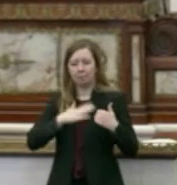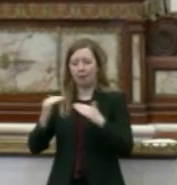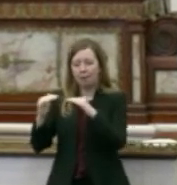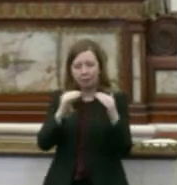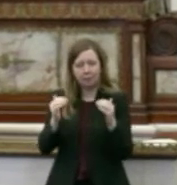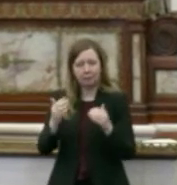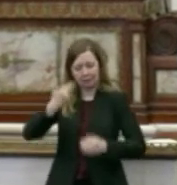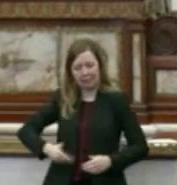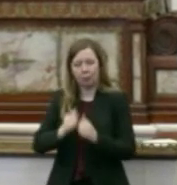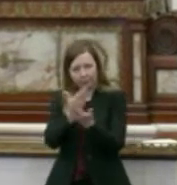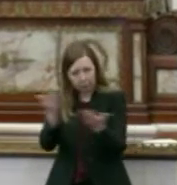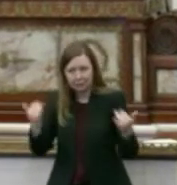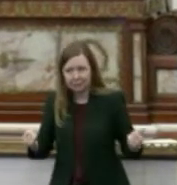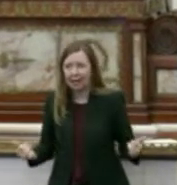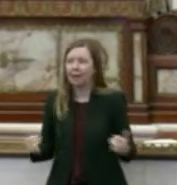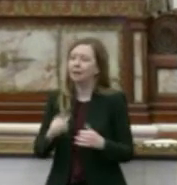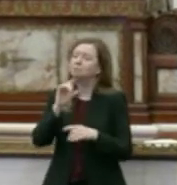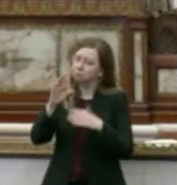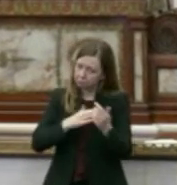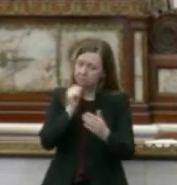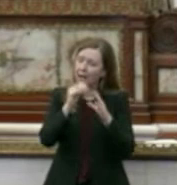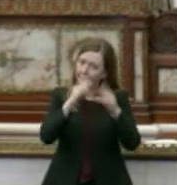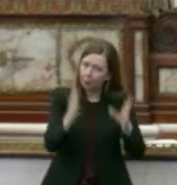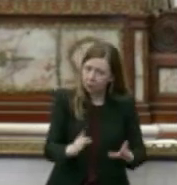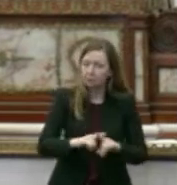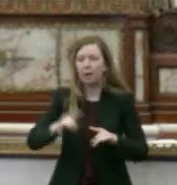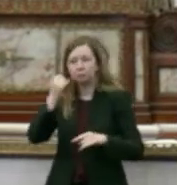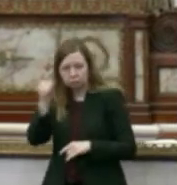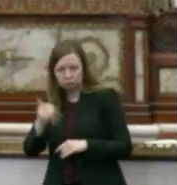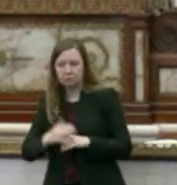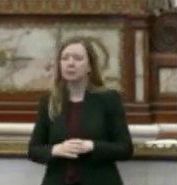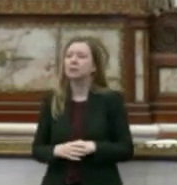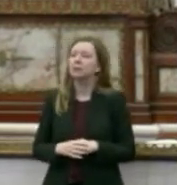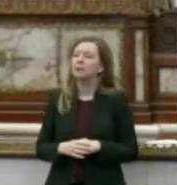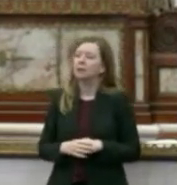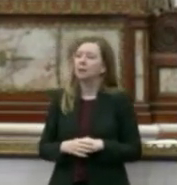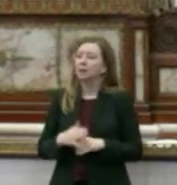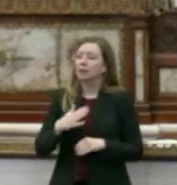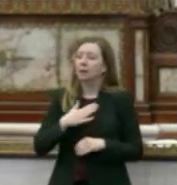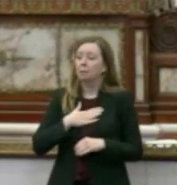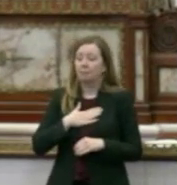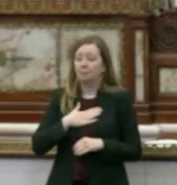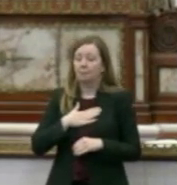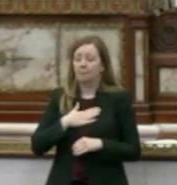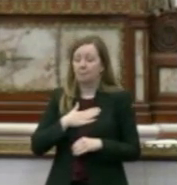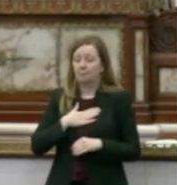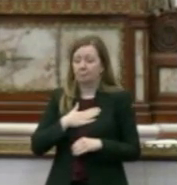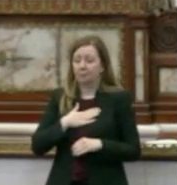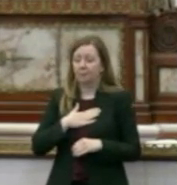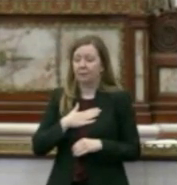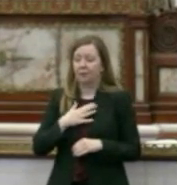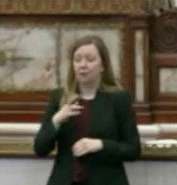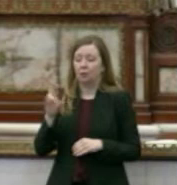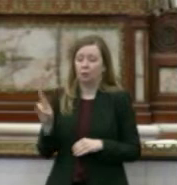me with you today, albeit not in person. My 111-year-old fourth-generation real